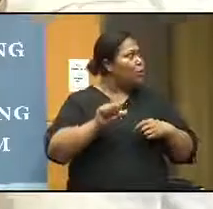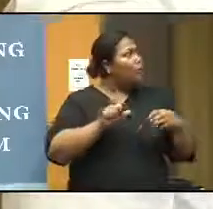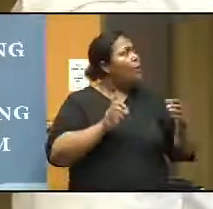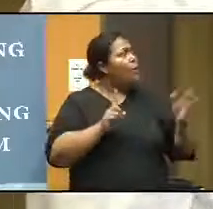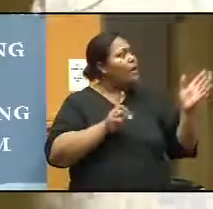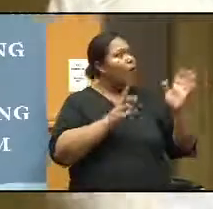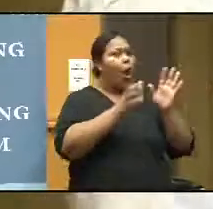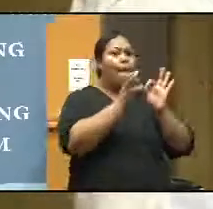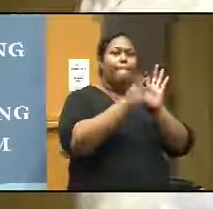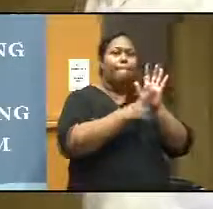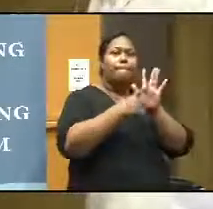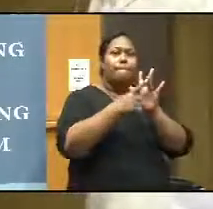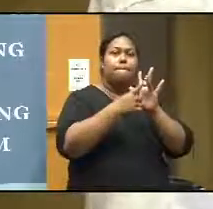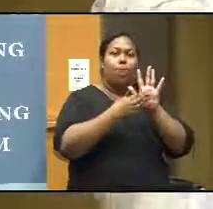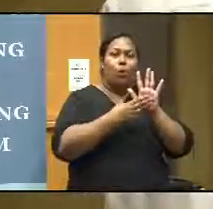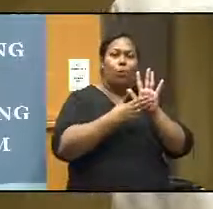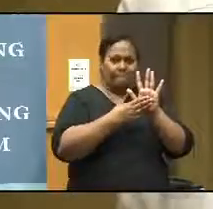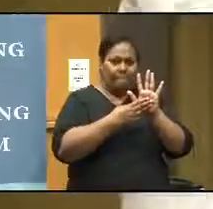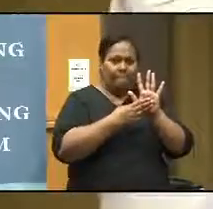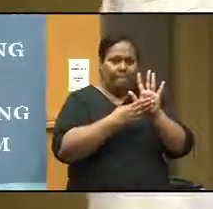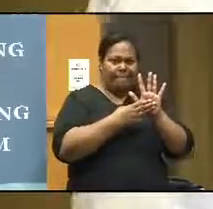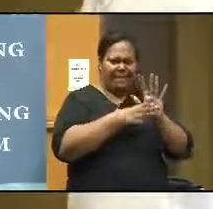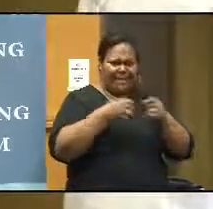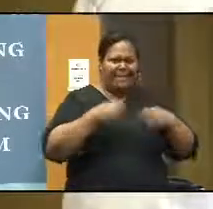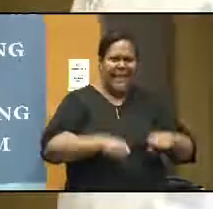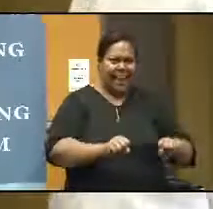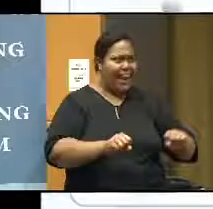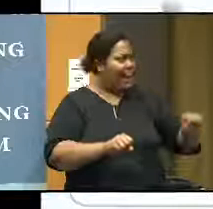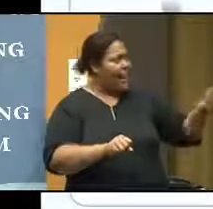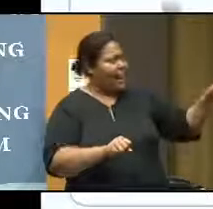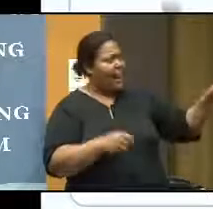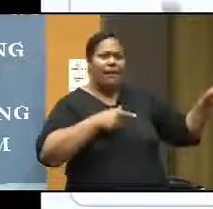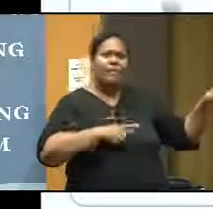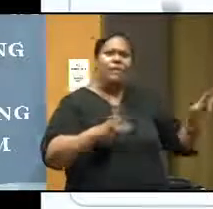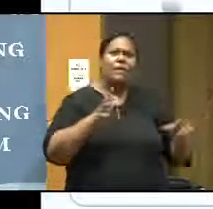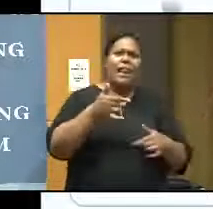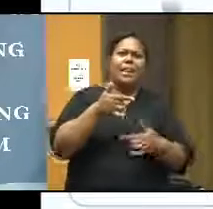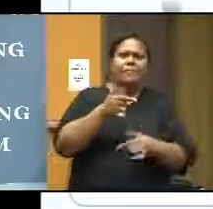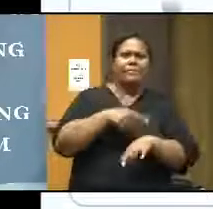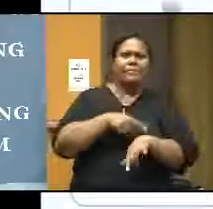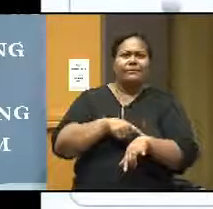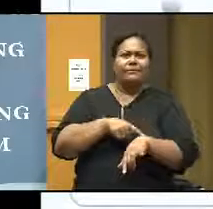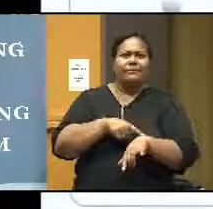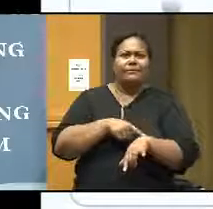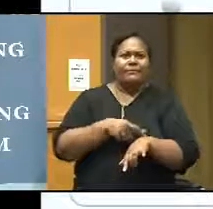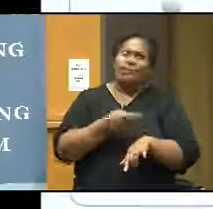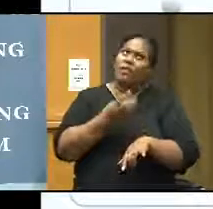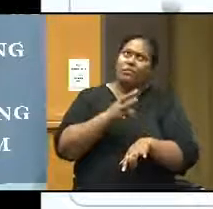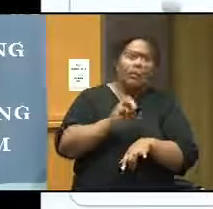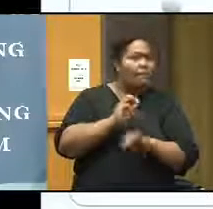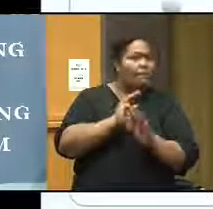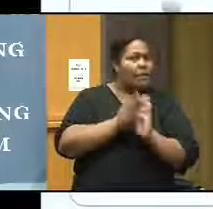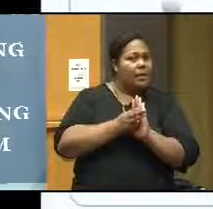for designing the learning outcomes, but the lower level, because the time is very limited there, 30 minutes, 45 minutes.